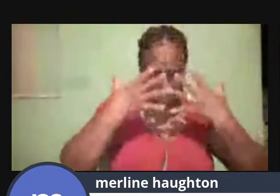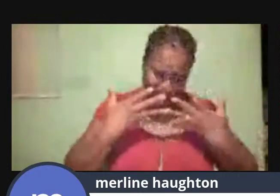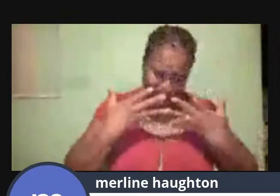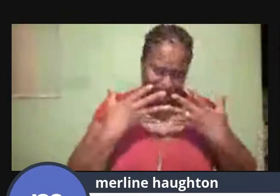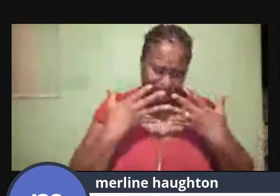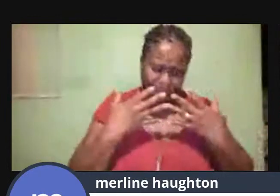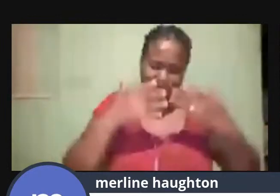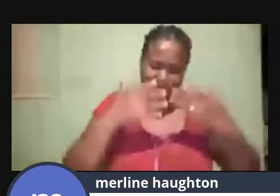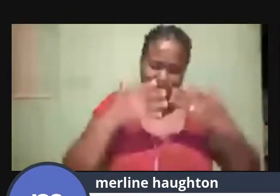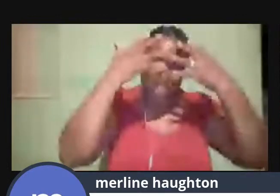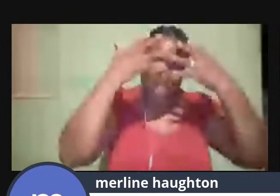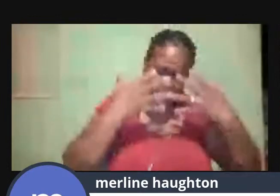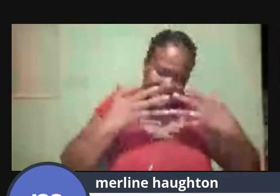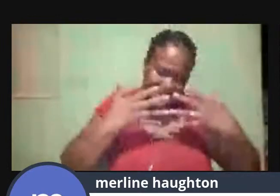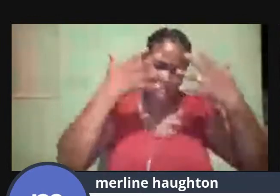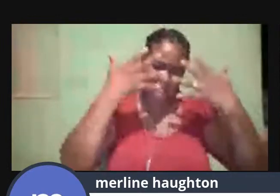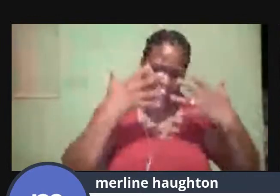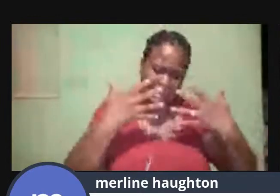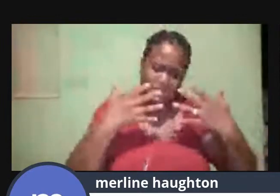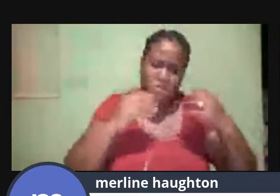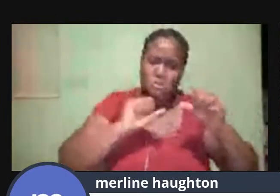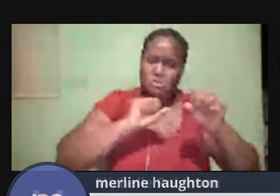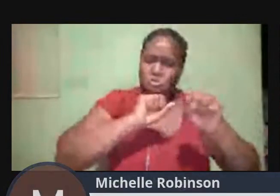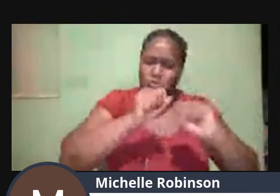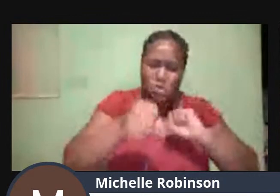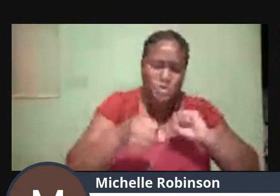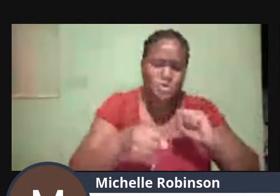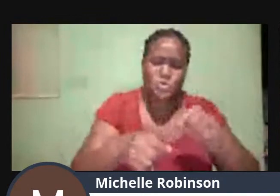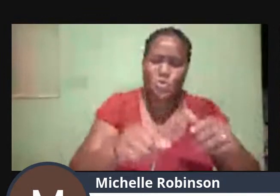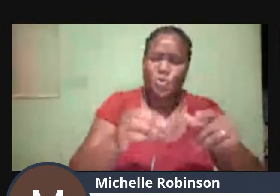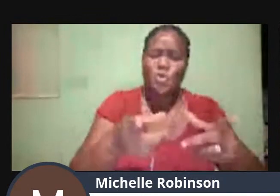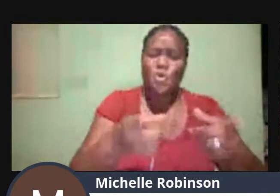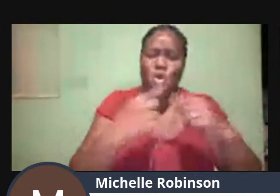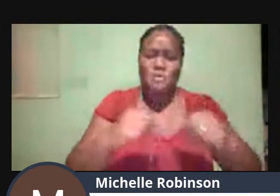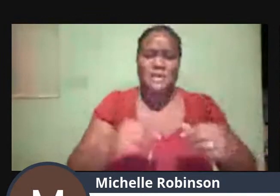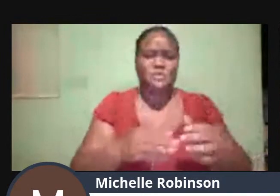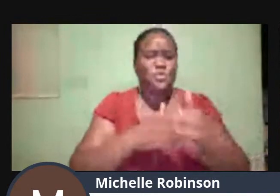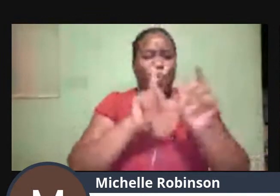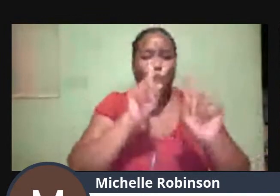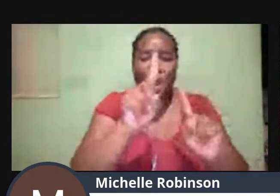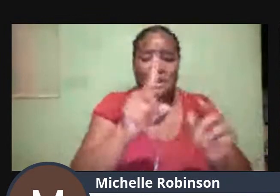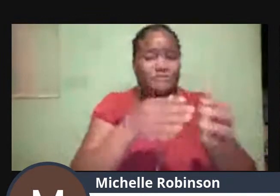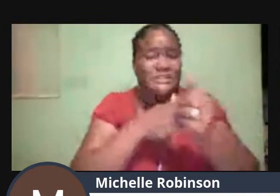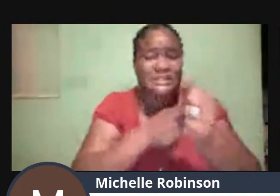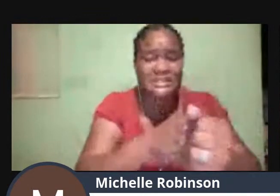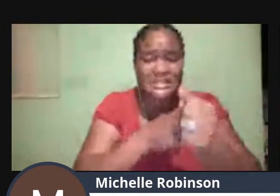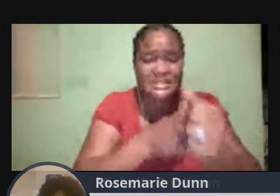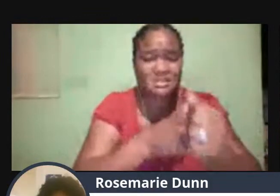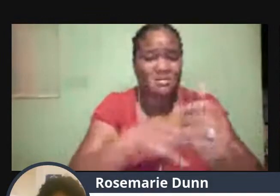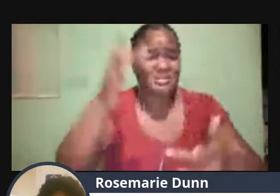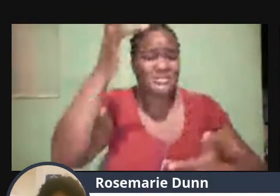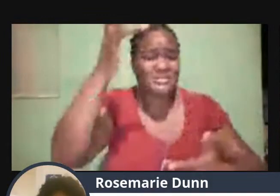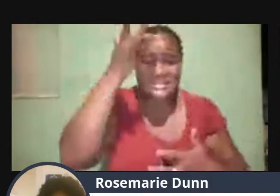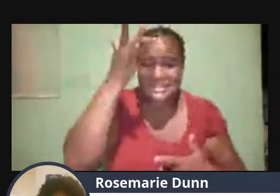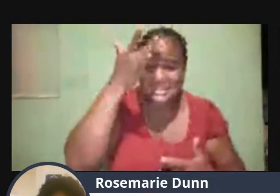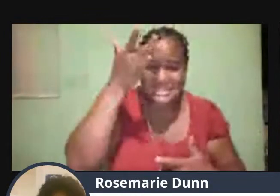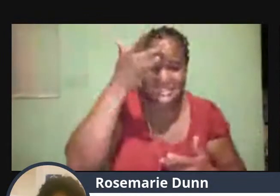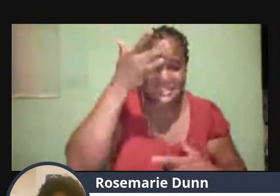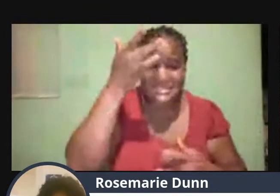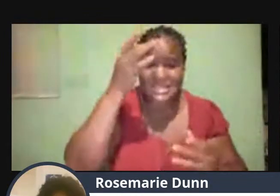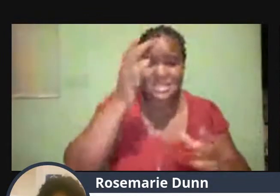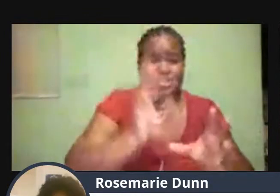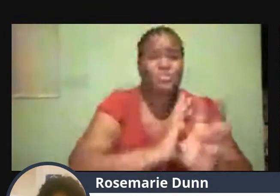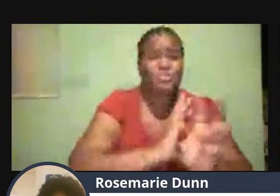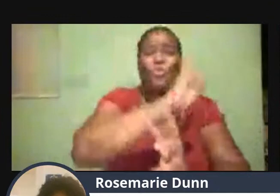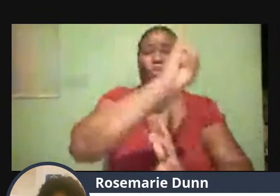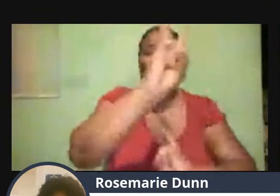And is one Of the leading Causes Of disease Or injury Worldwide For both